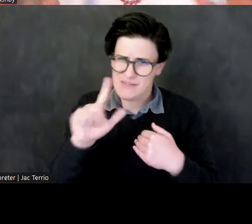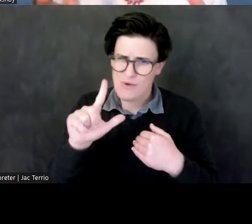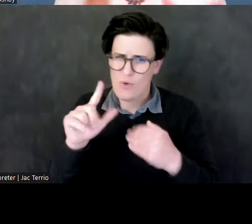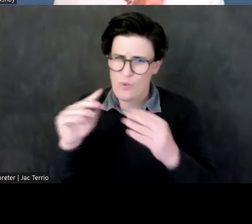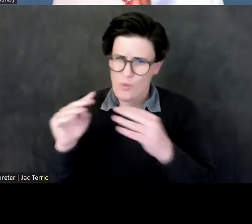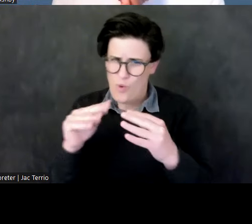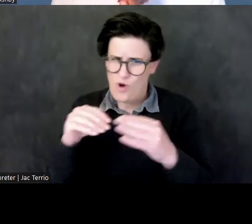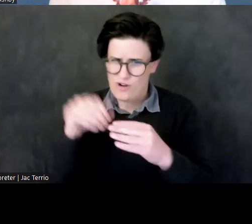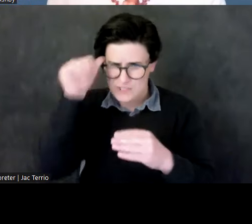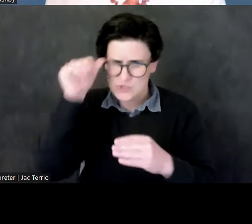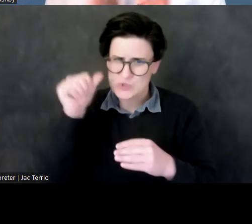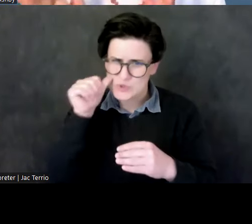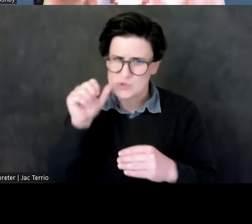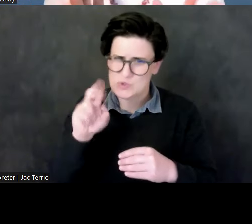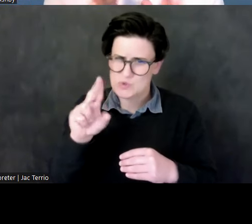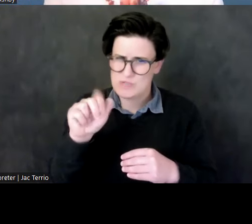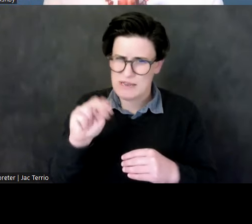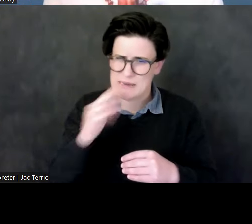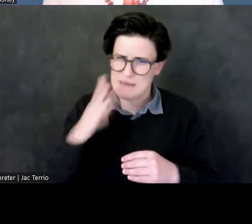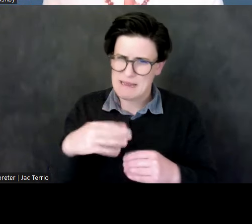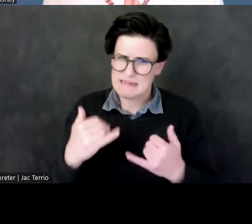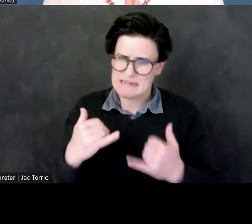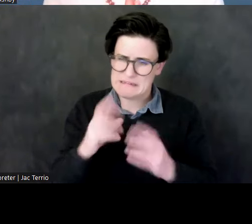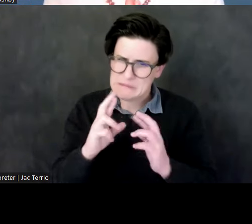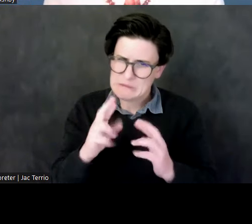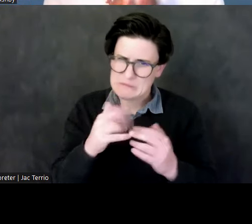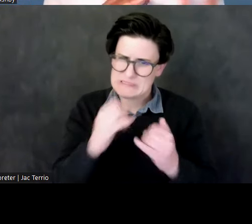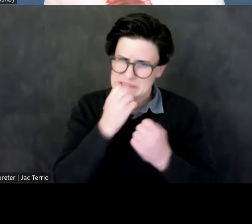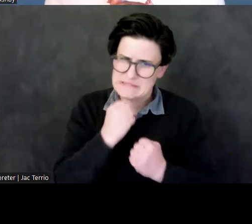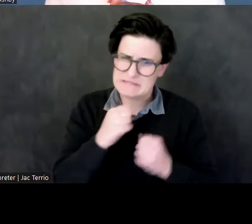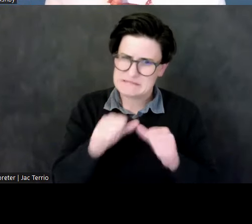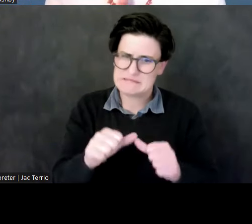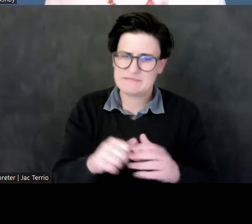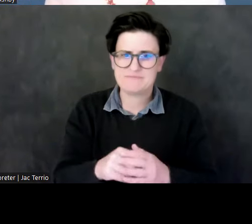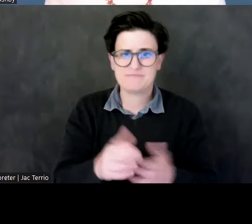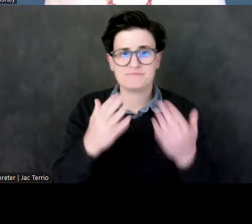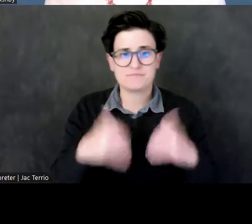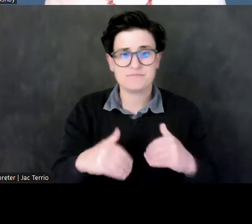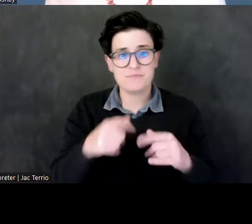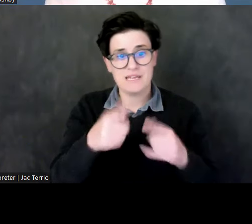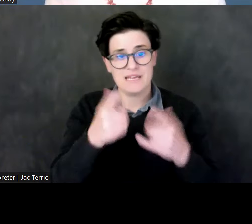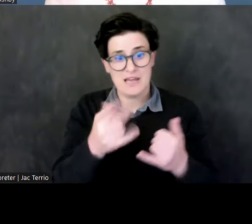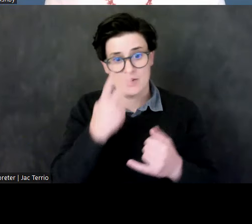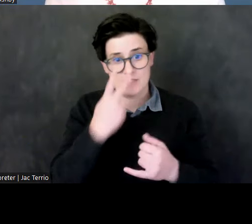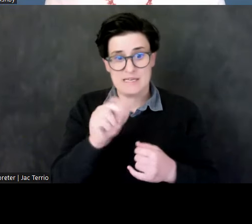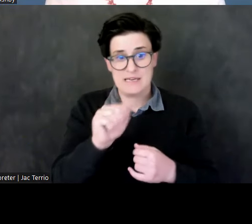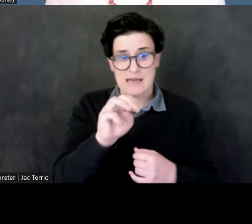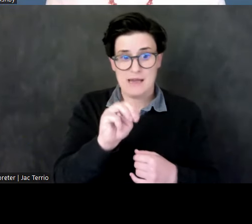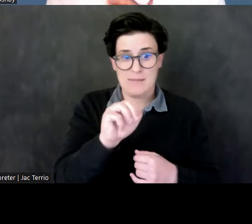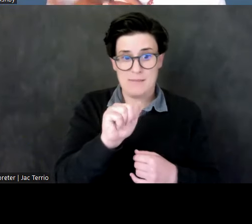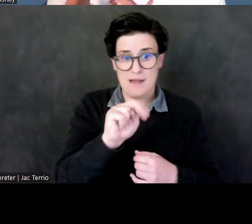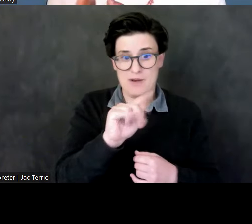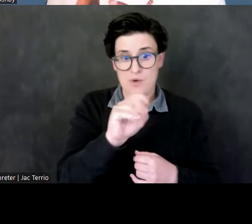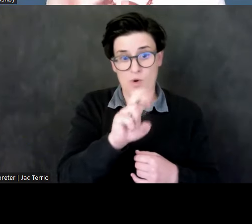So our final queen then is paired with a male ruler who had traditionally been understood as her husband,